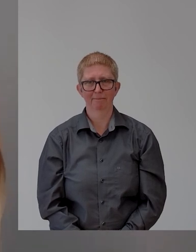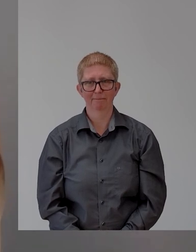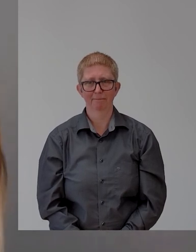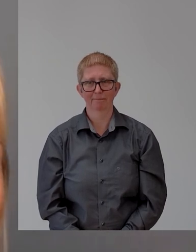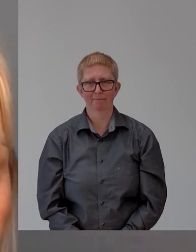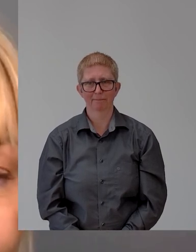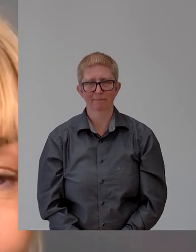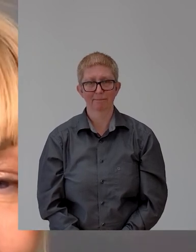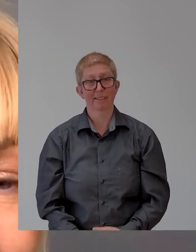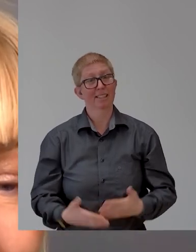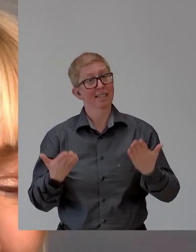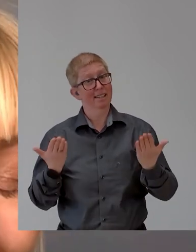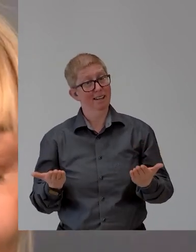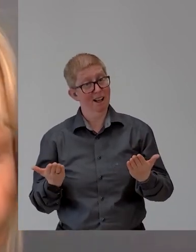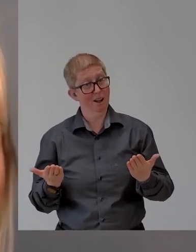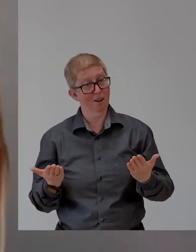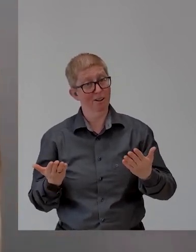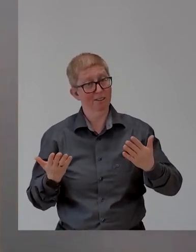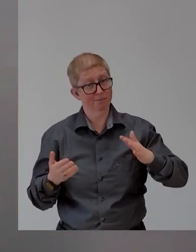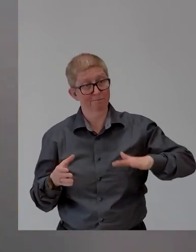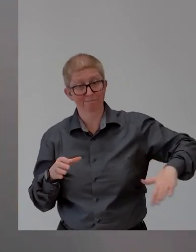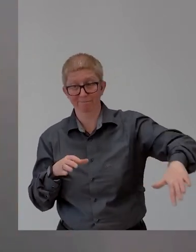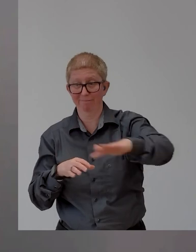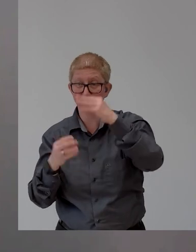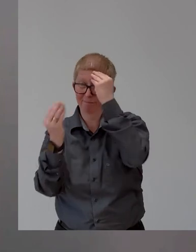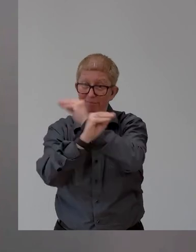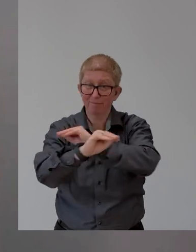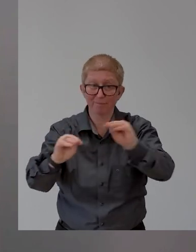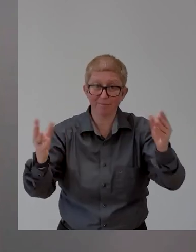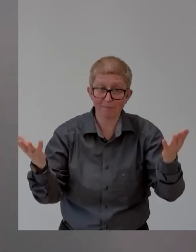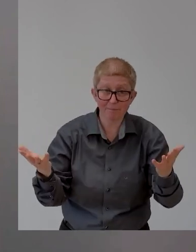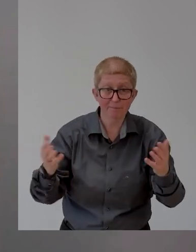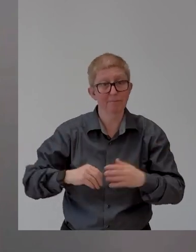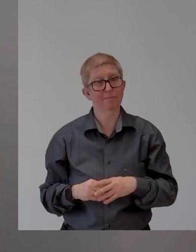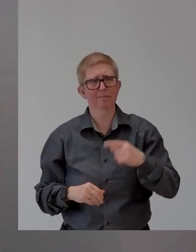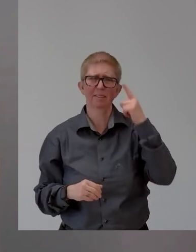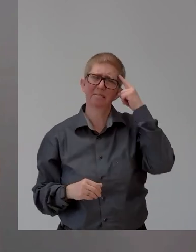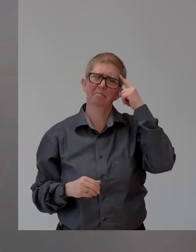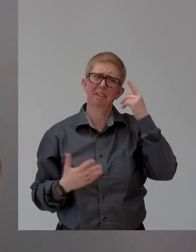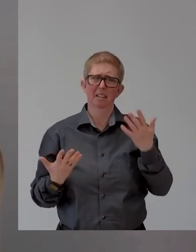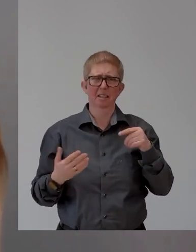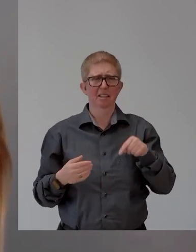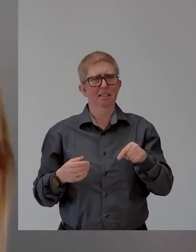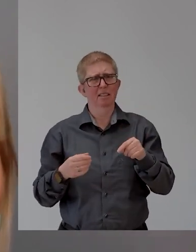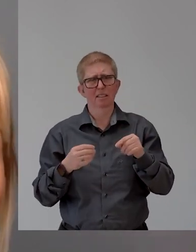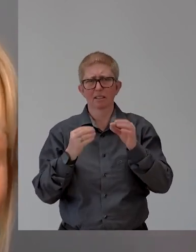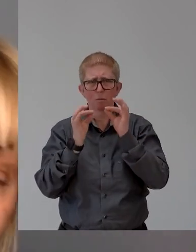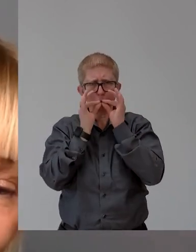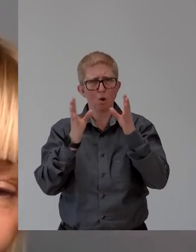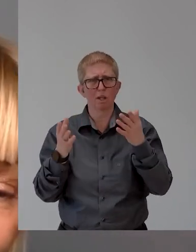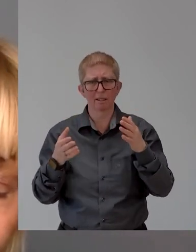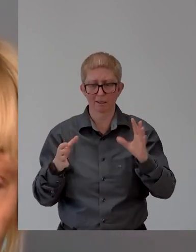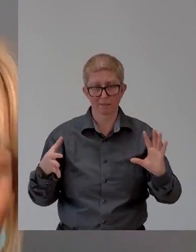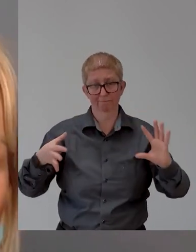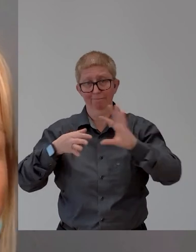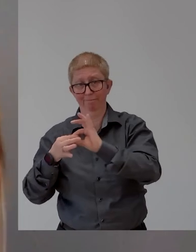So everyone, um, to say, I don't think we could have had a better combination of CEOs and